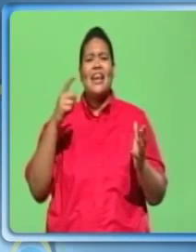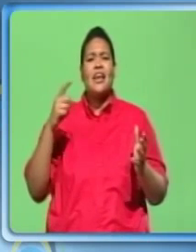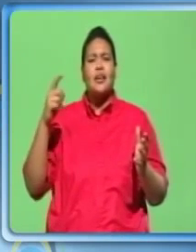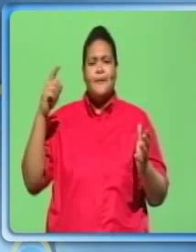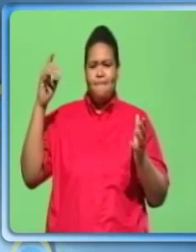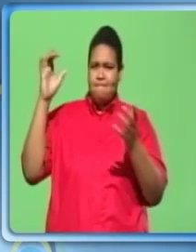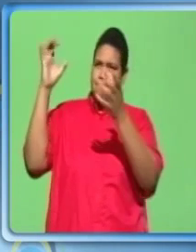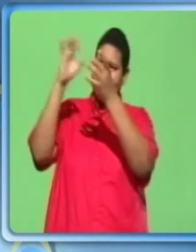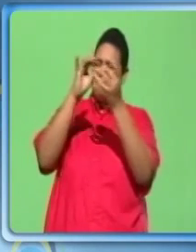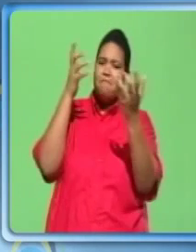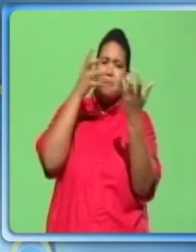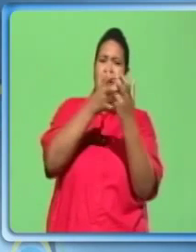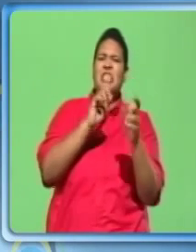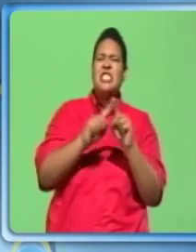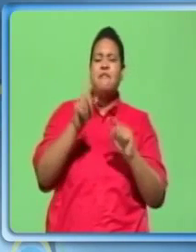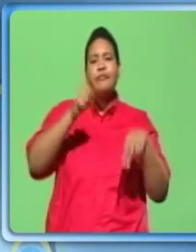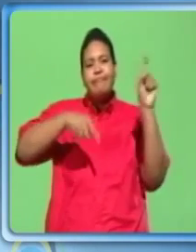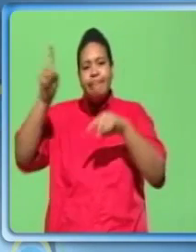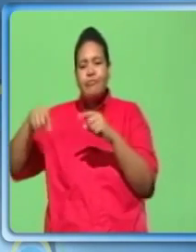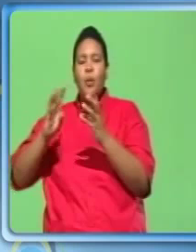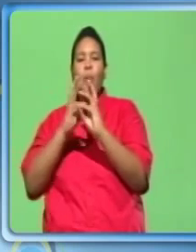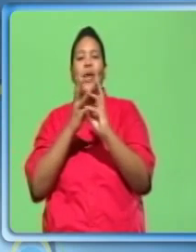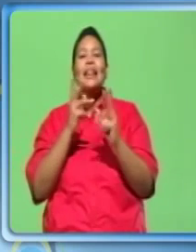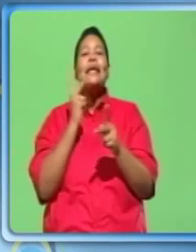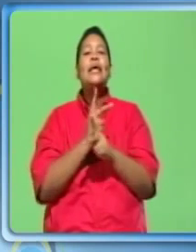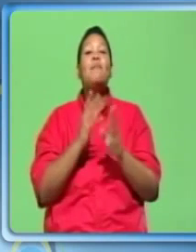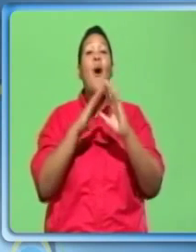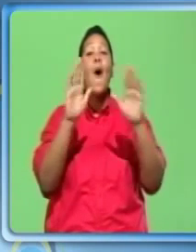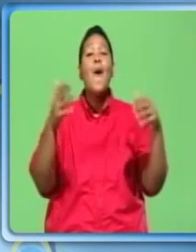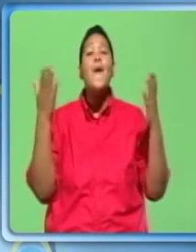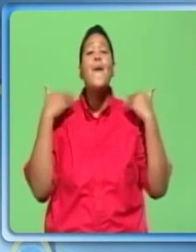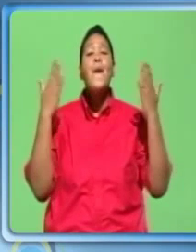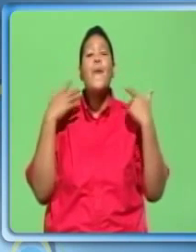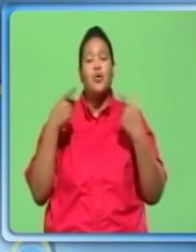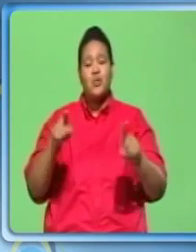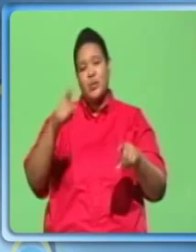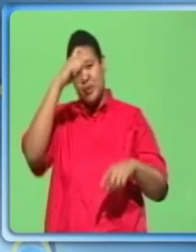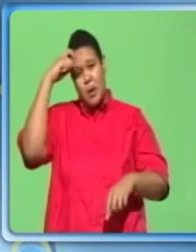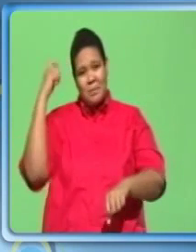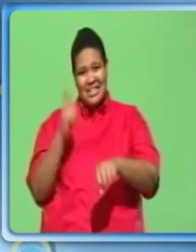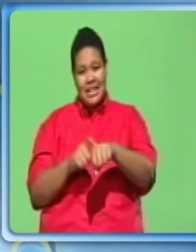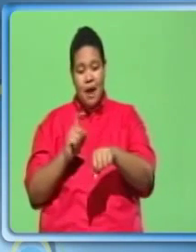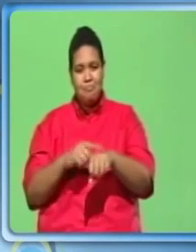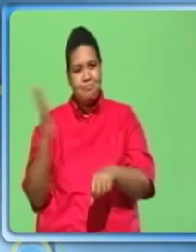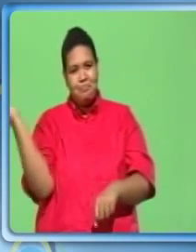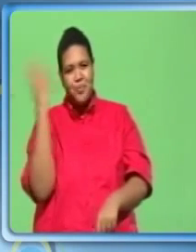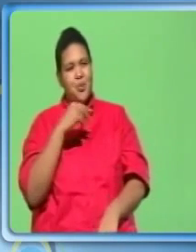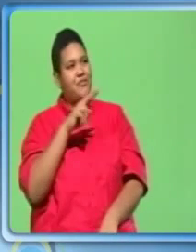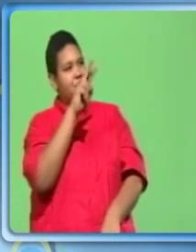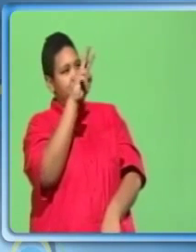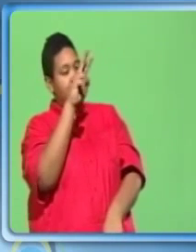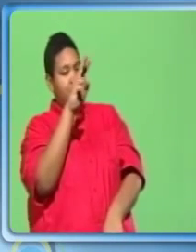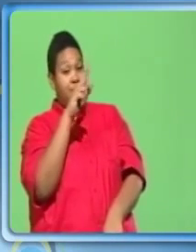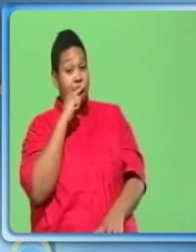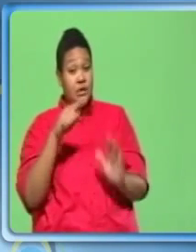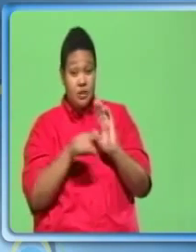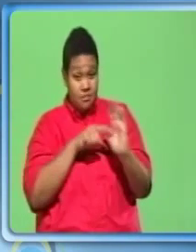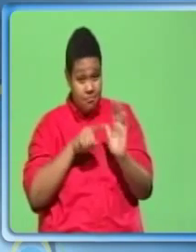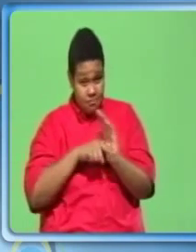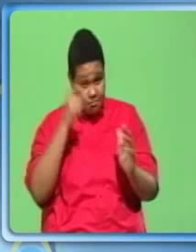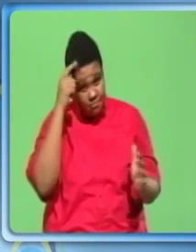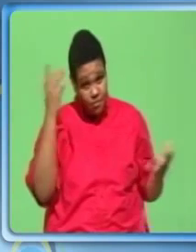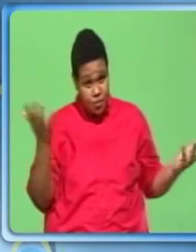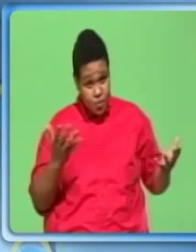variations. In particular, keeps houses cooler in summer. Attractive. Disadvantages.